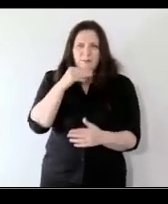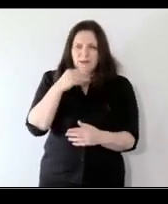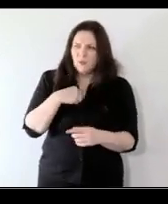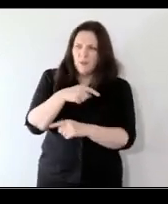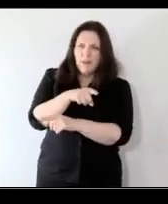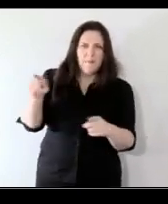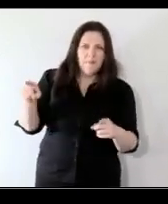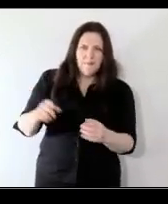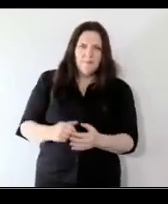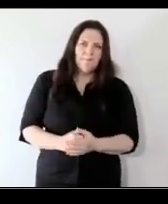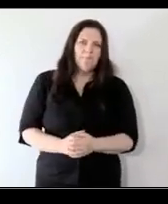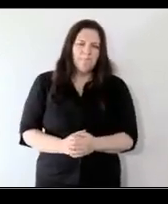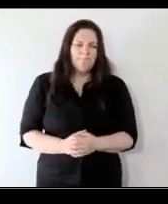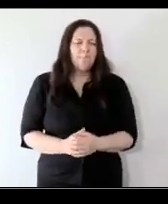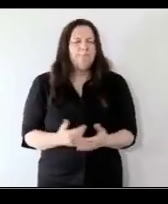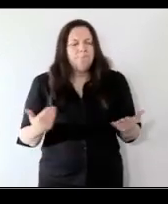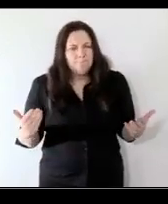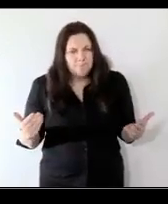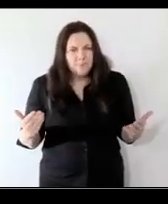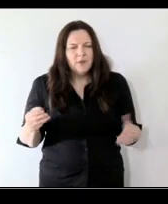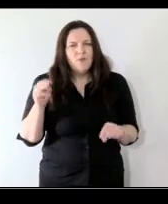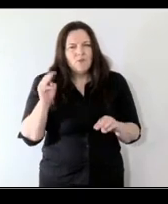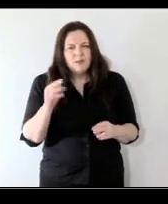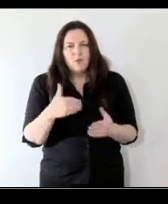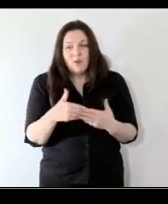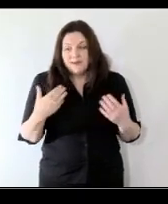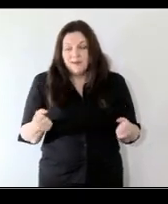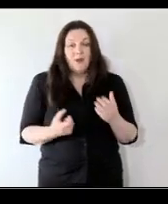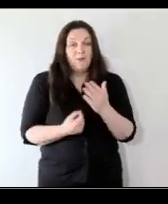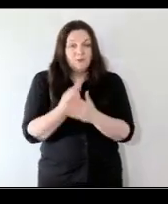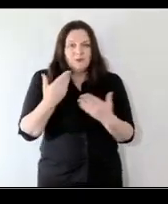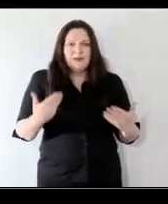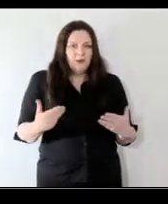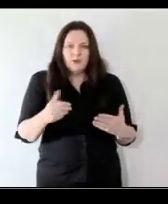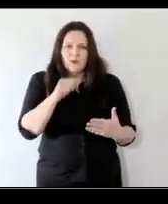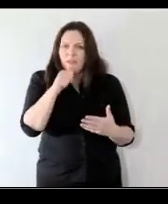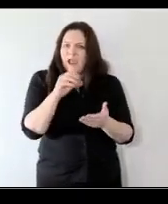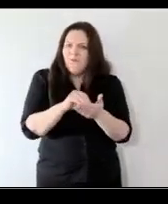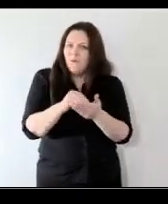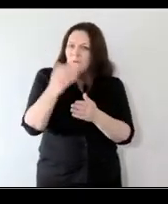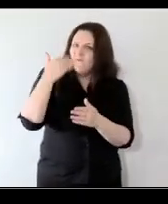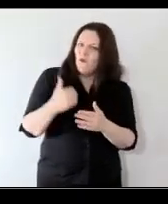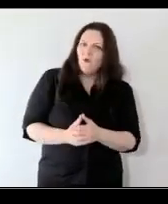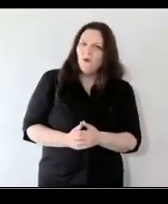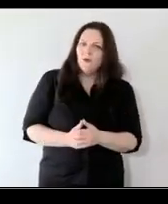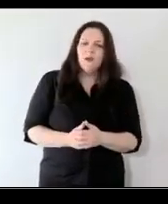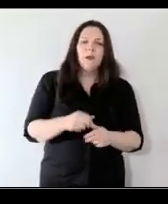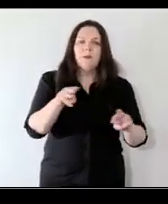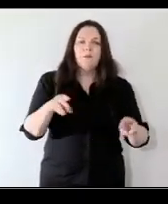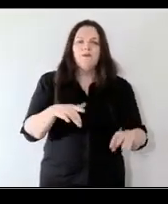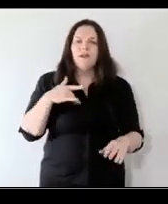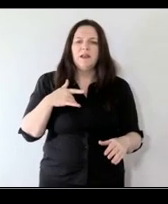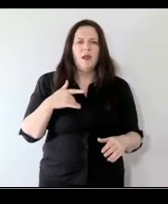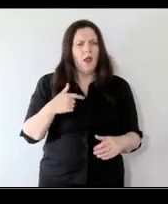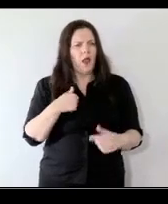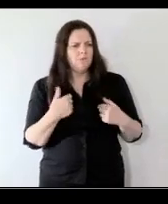meant to them and so probably we've got opportunities here that perhaps we didn't have before when people felt